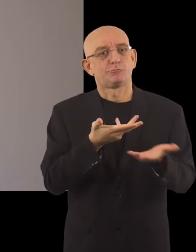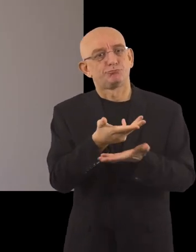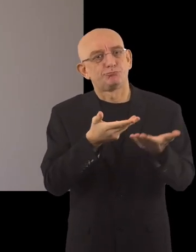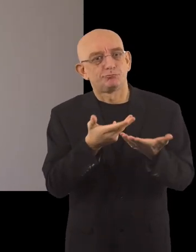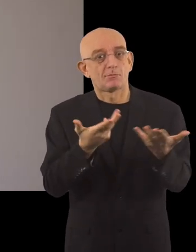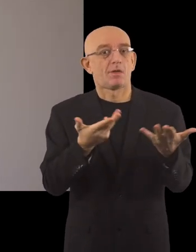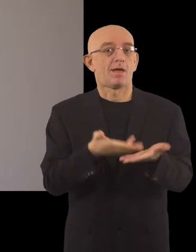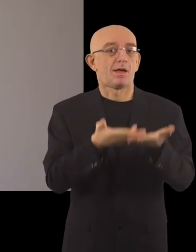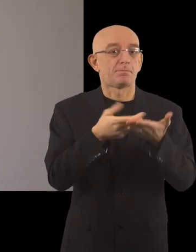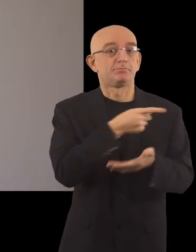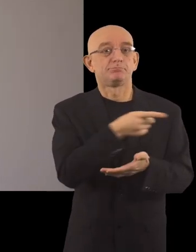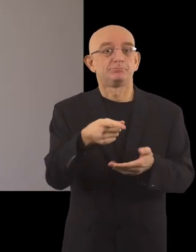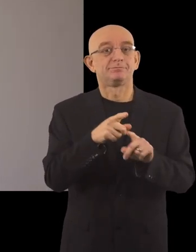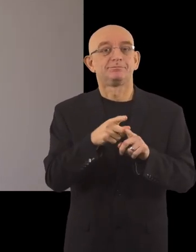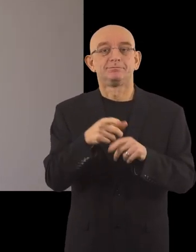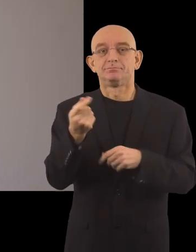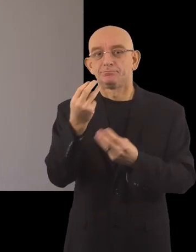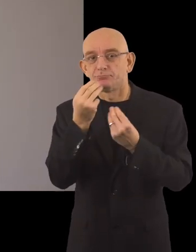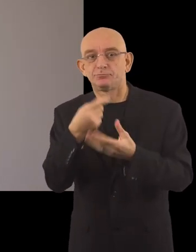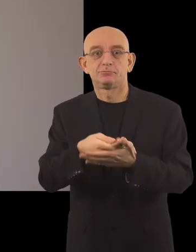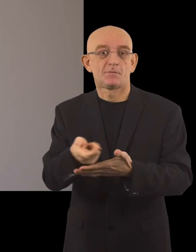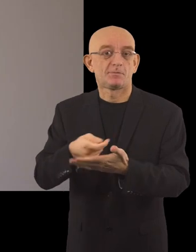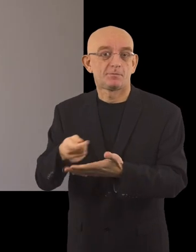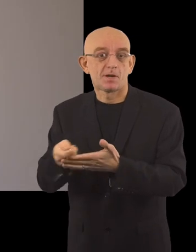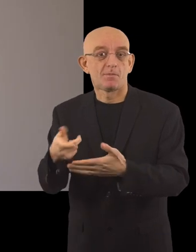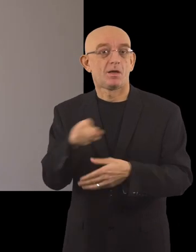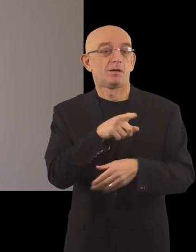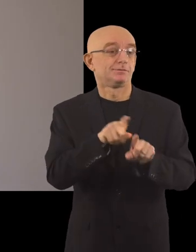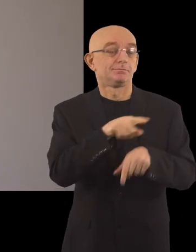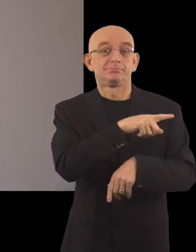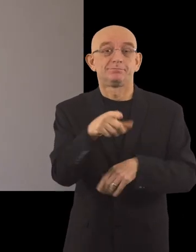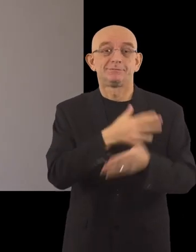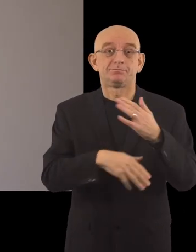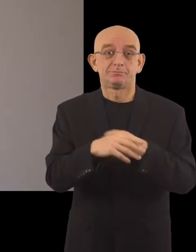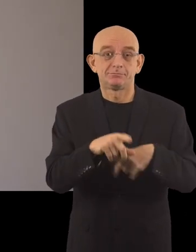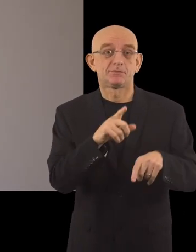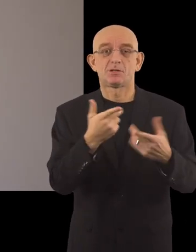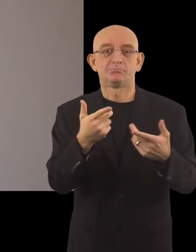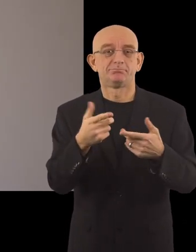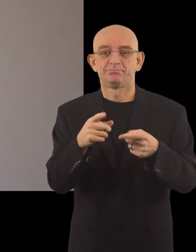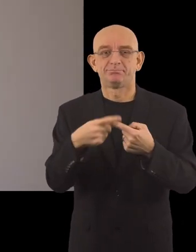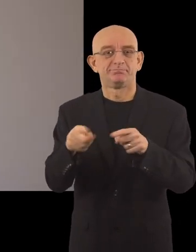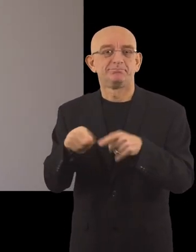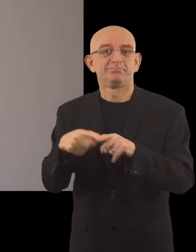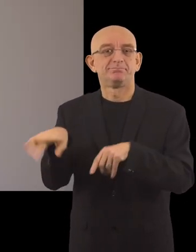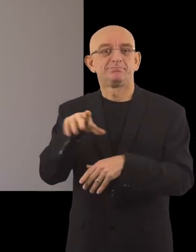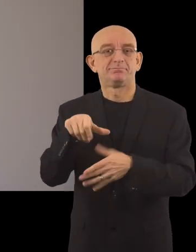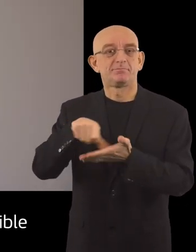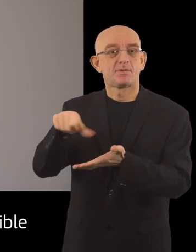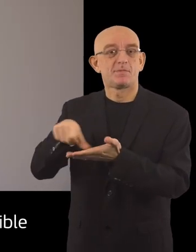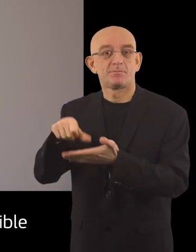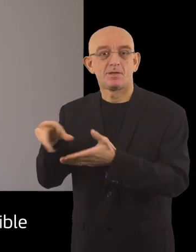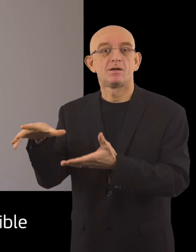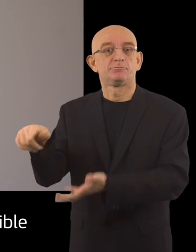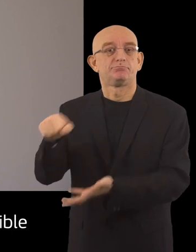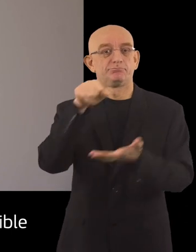volunteers helped with shopping for seniors and for people with disabilities, buying basic products for them